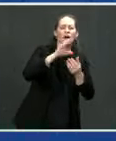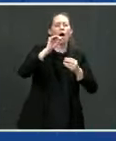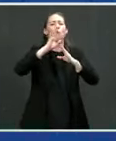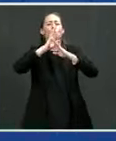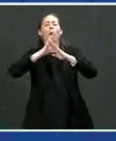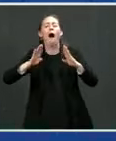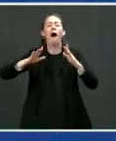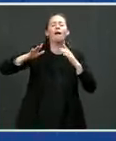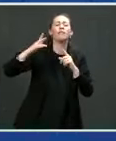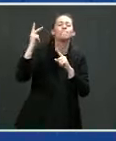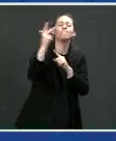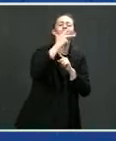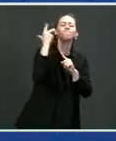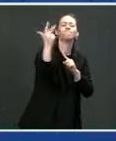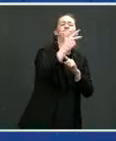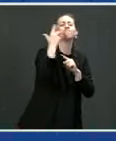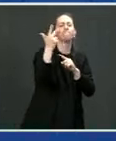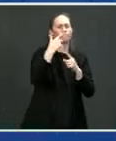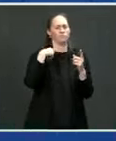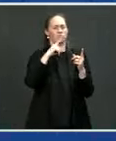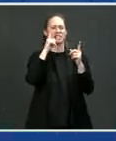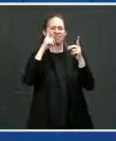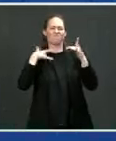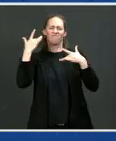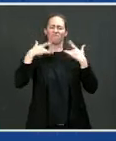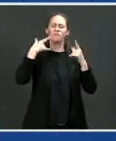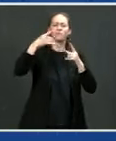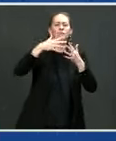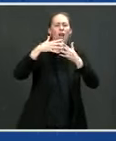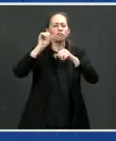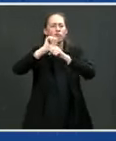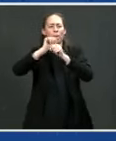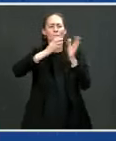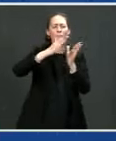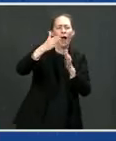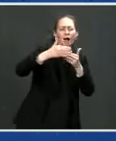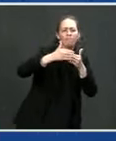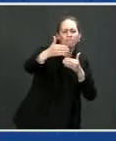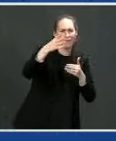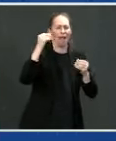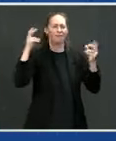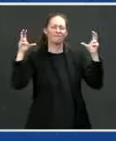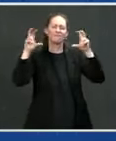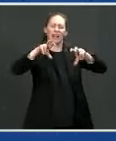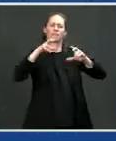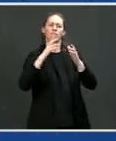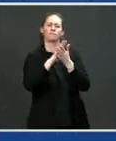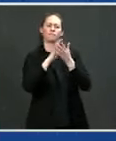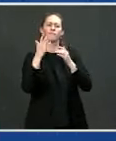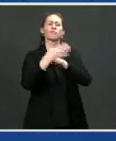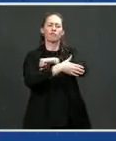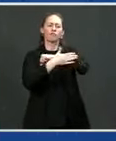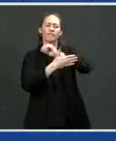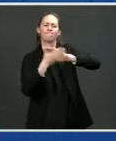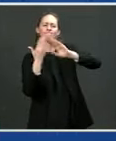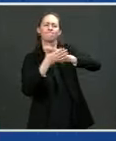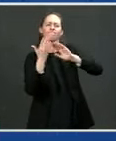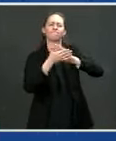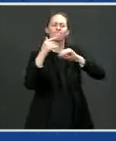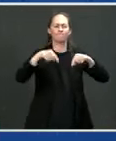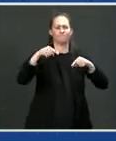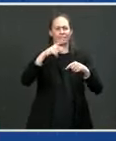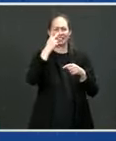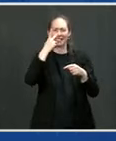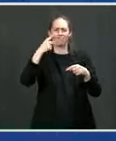excited about the American jobs plan and the investment and infrastructure. We want that development done here. We want those jobs here.